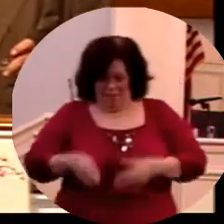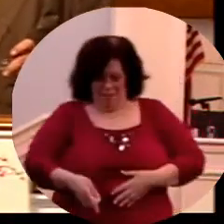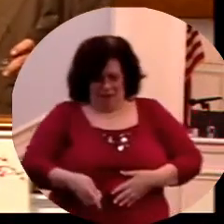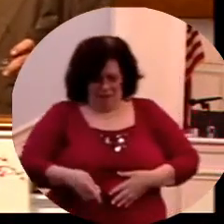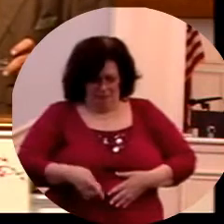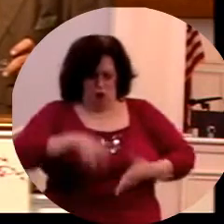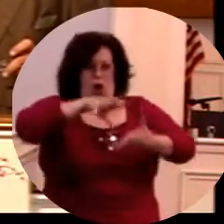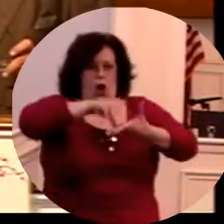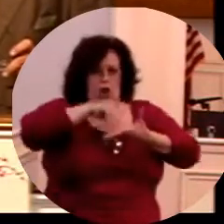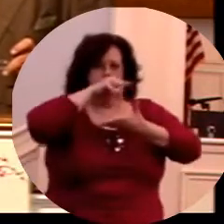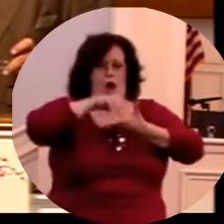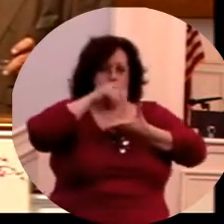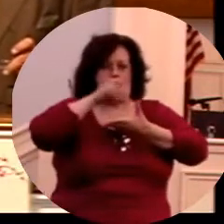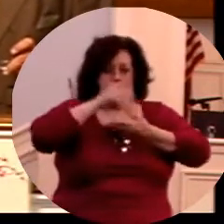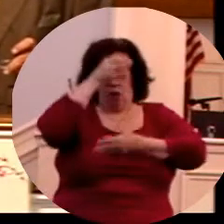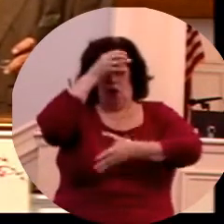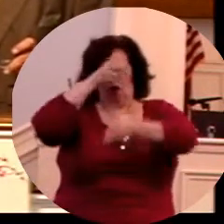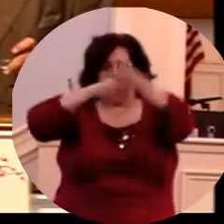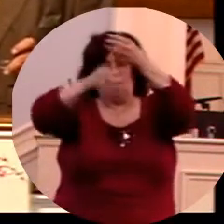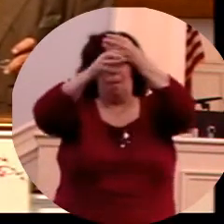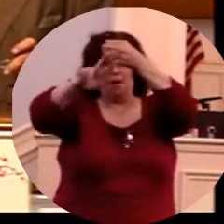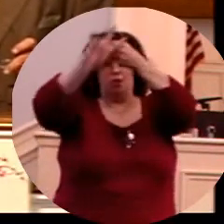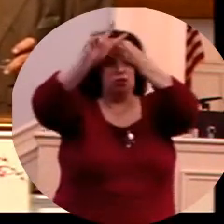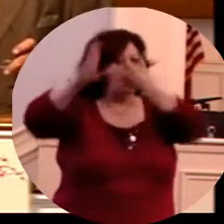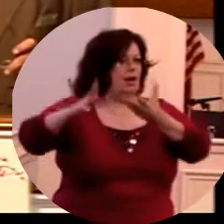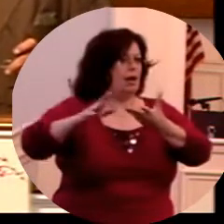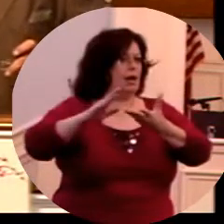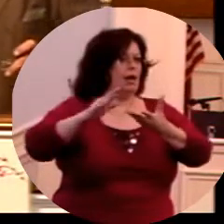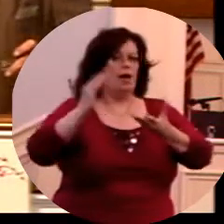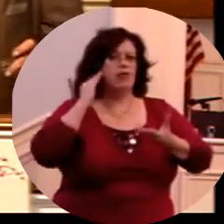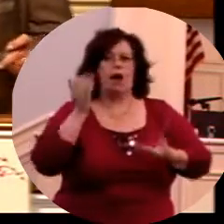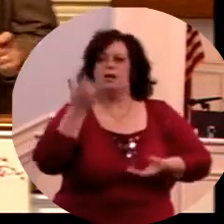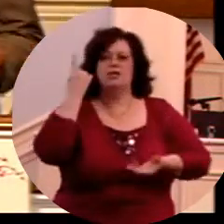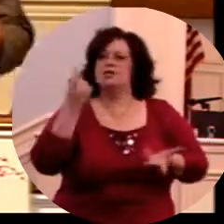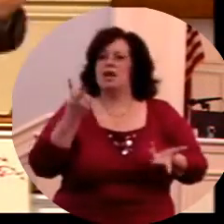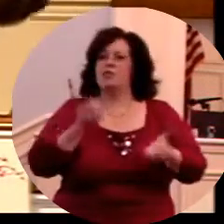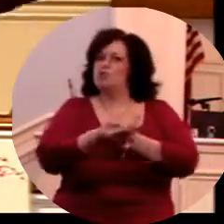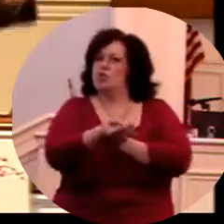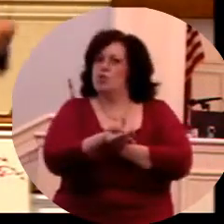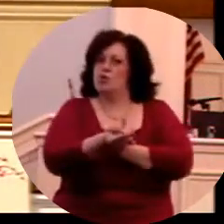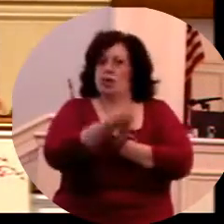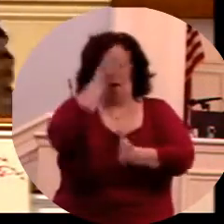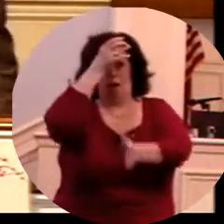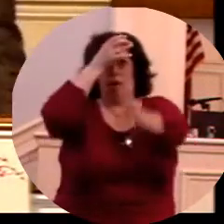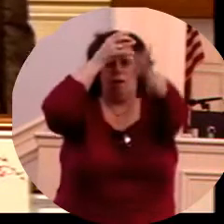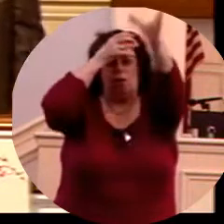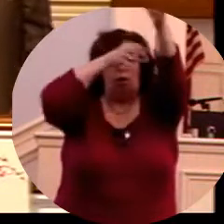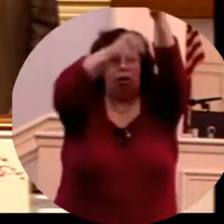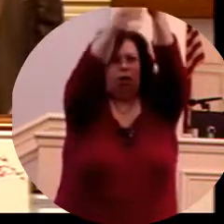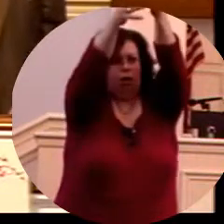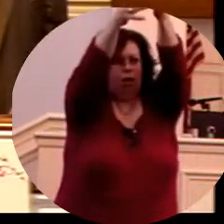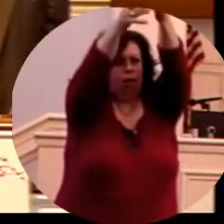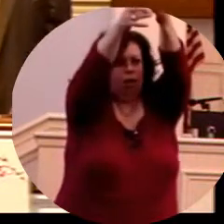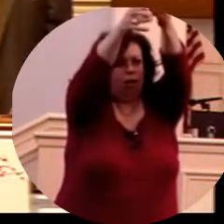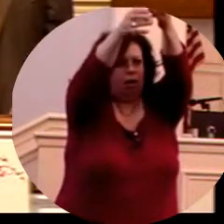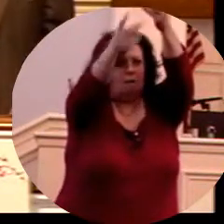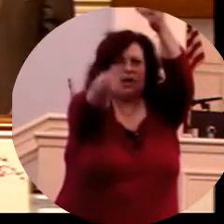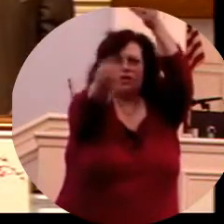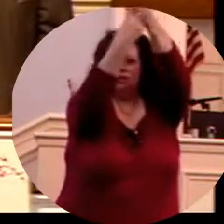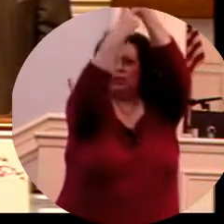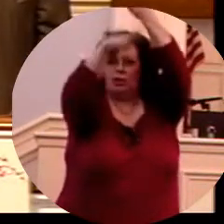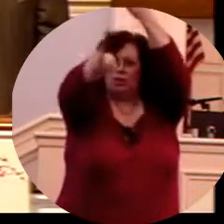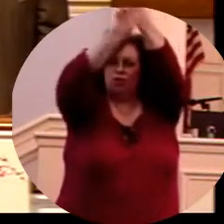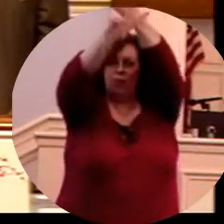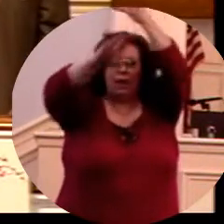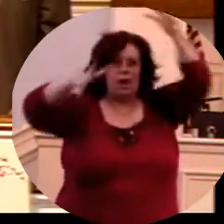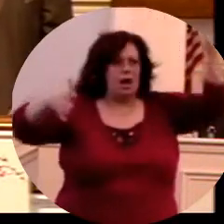Ever learning and never able to come to the knowledge of the truth. Is that not our day? We've got more